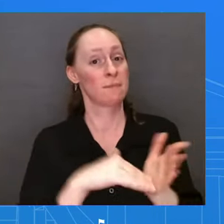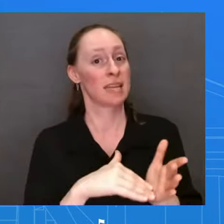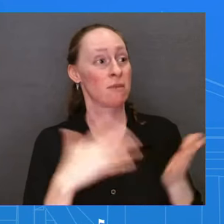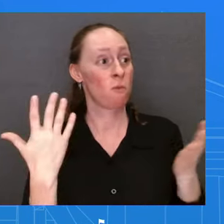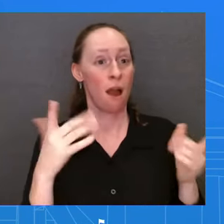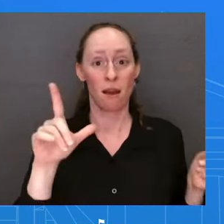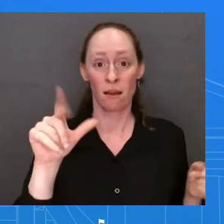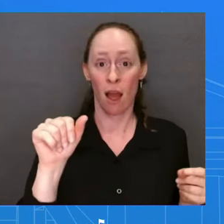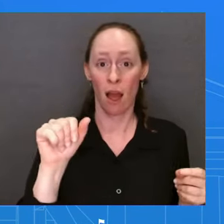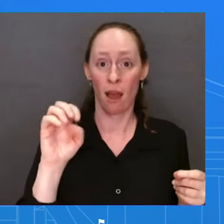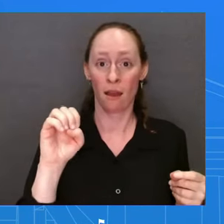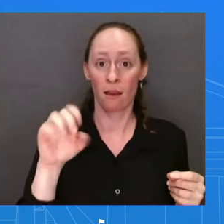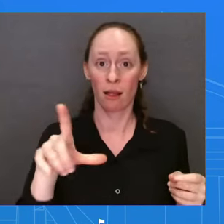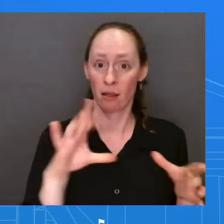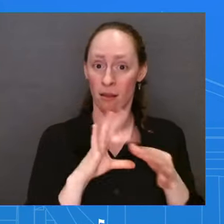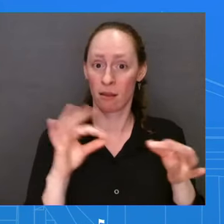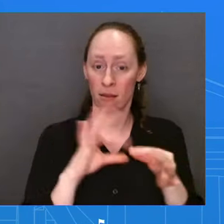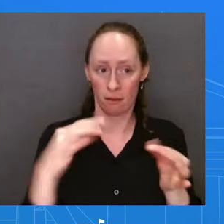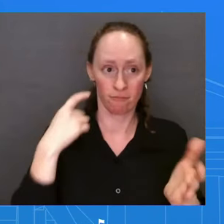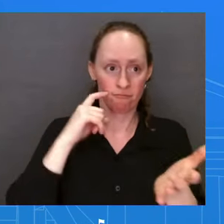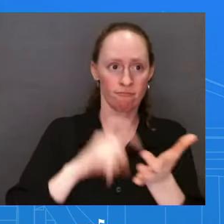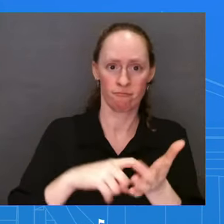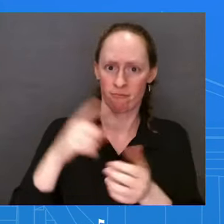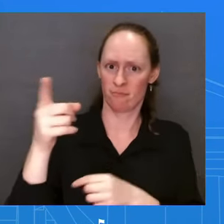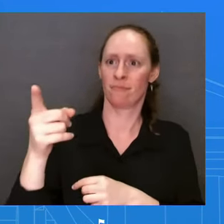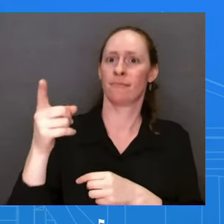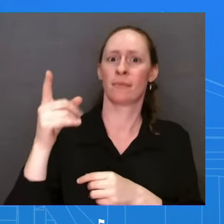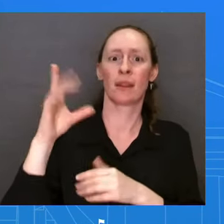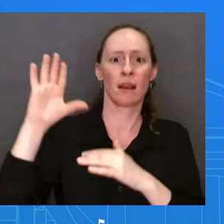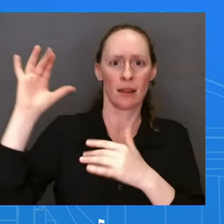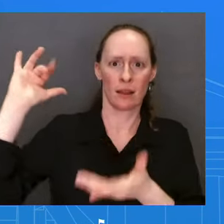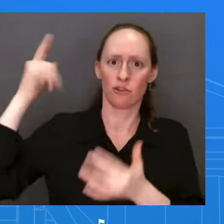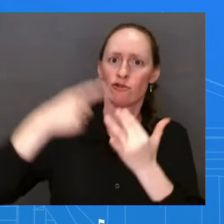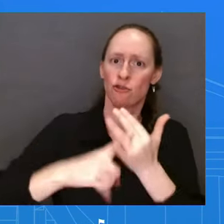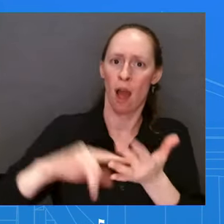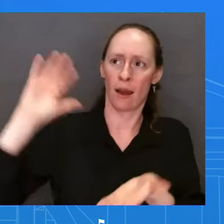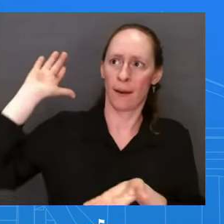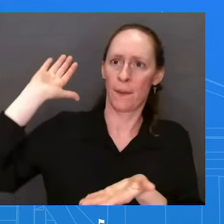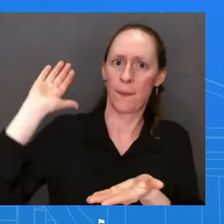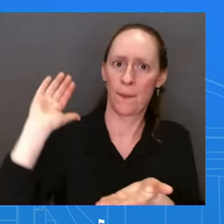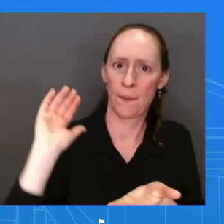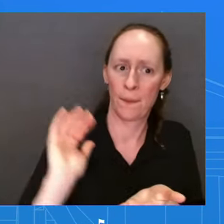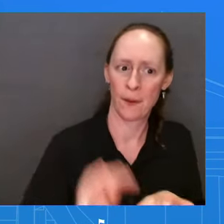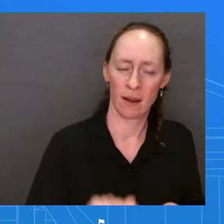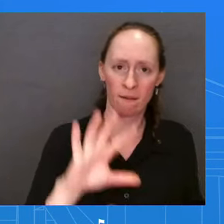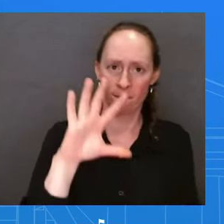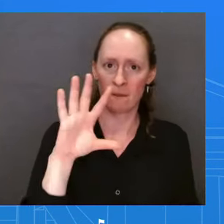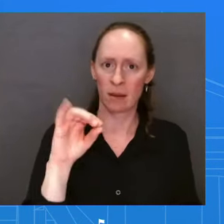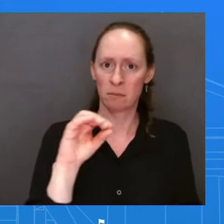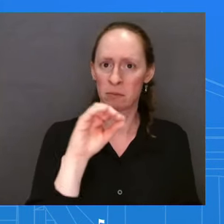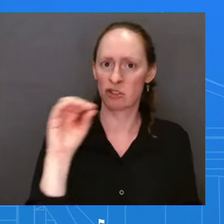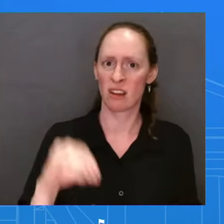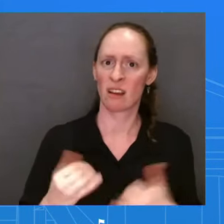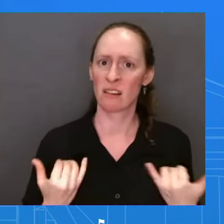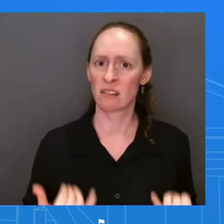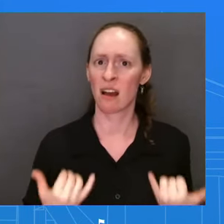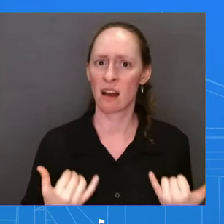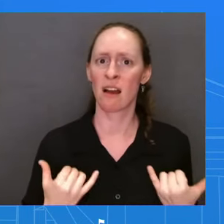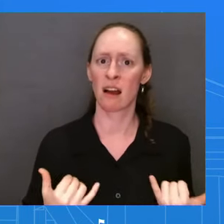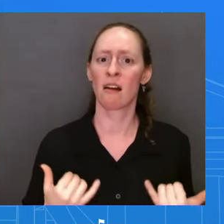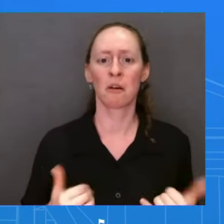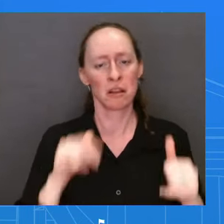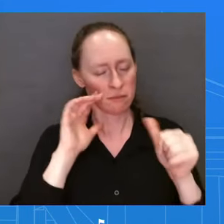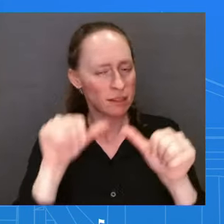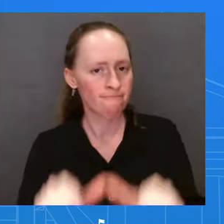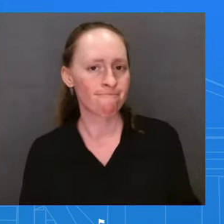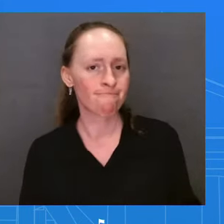over the past year, 50 percent over the last year, 11 months straight. And, you know, we're going to continue to do everything in our power to keep lowering costs